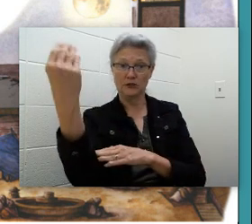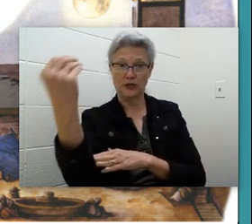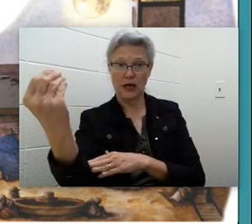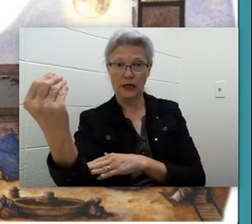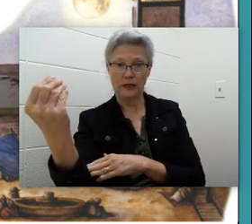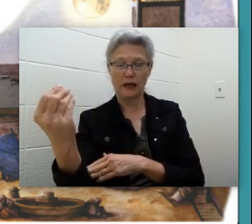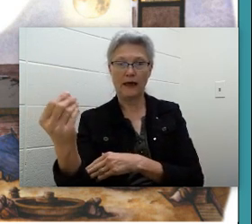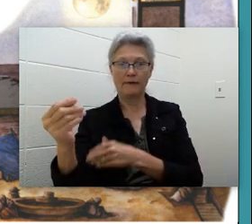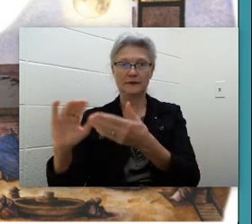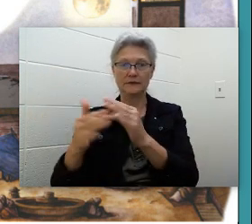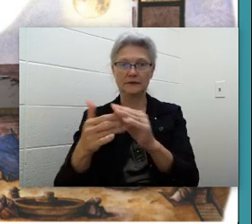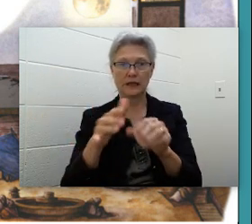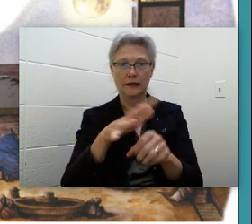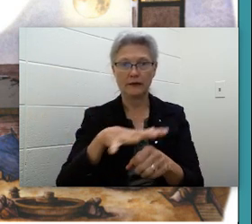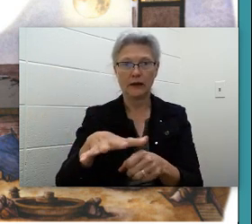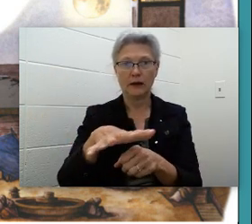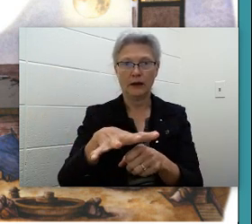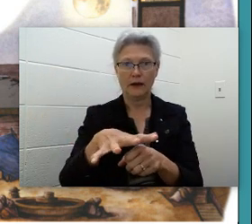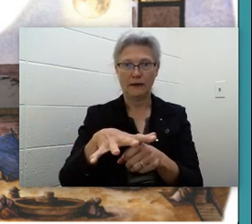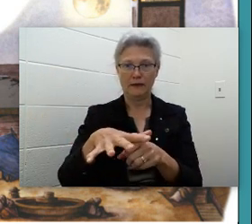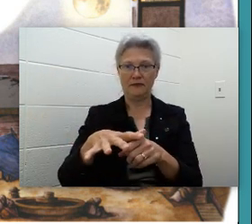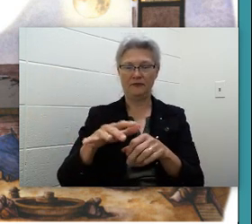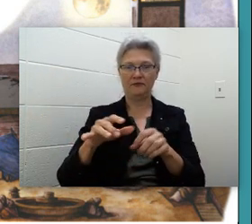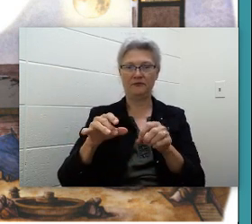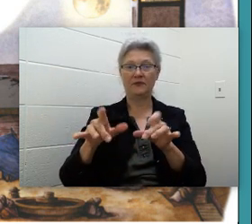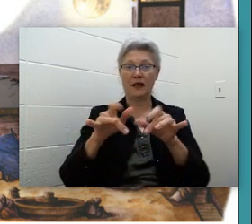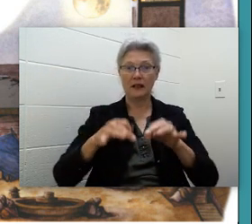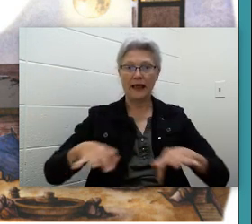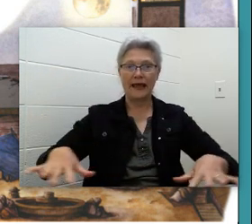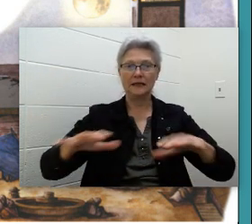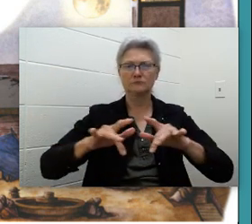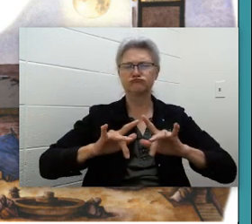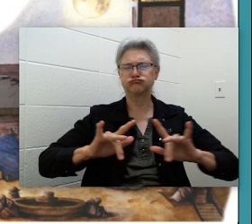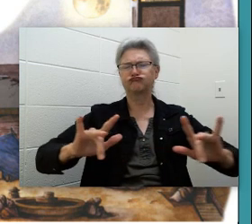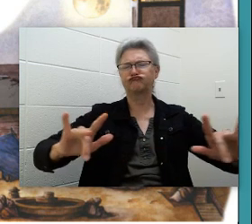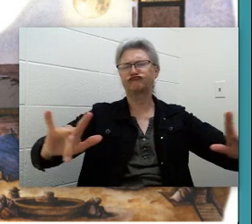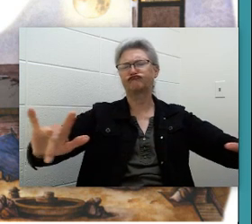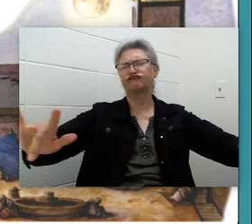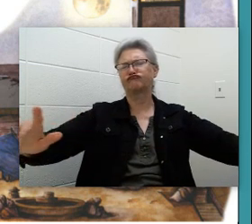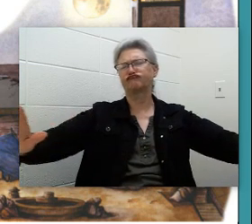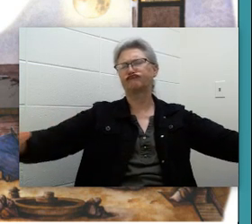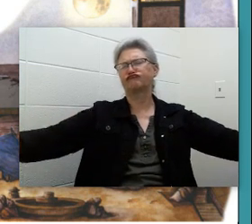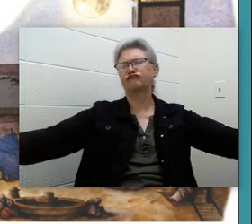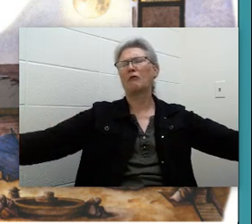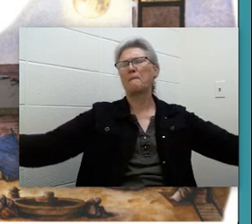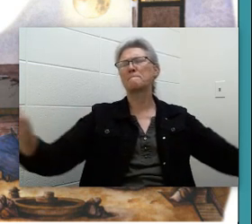settlement of sparks, the empty land stretched for a mile in all directions.